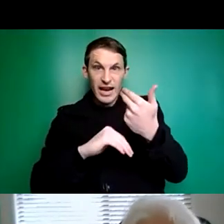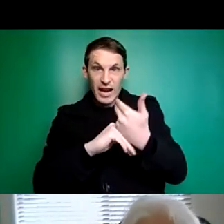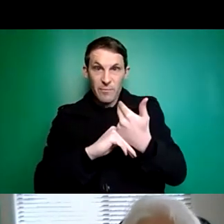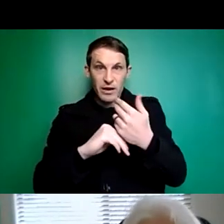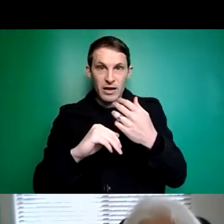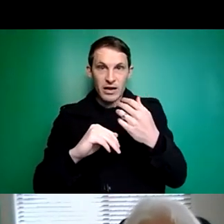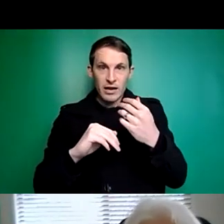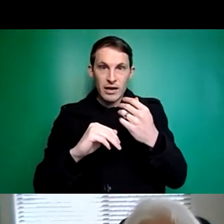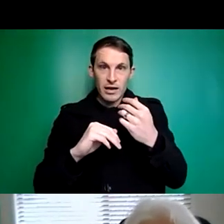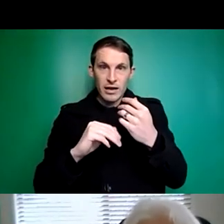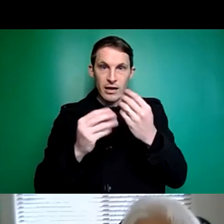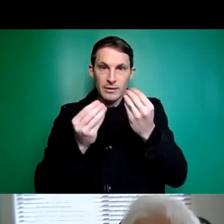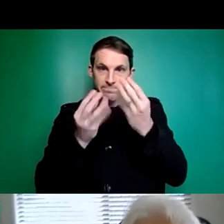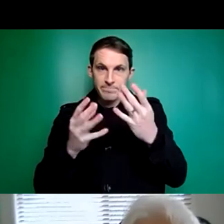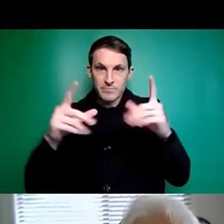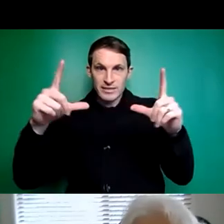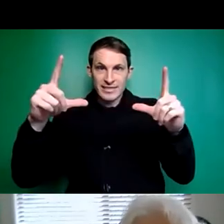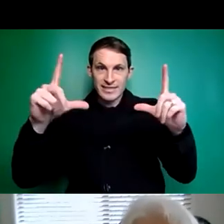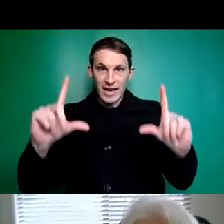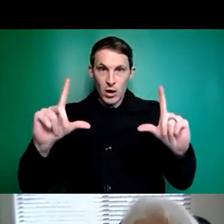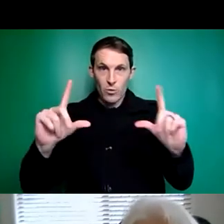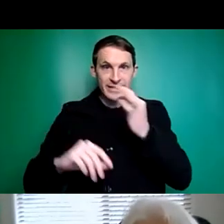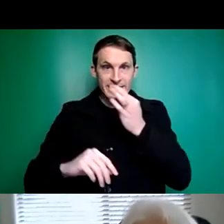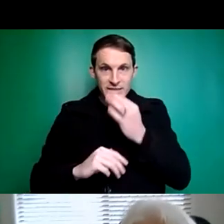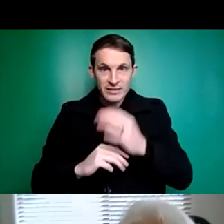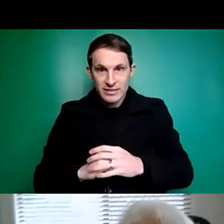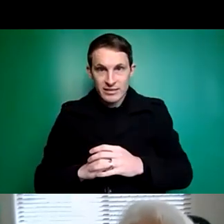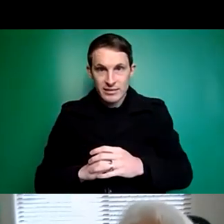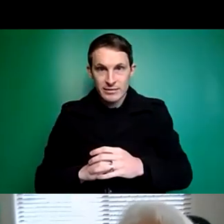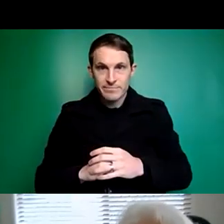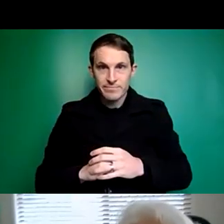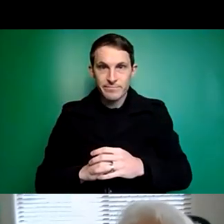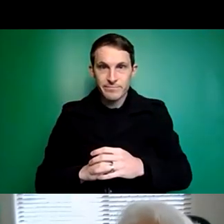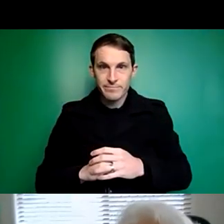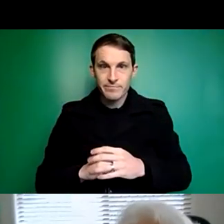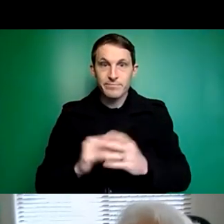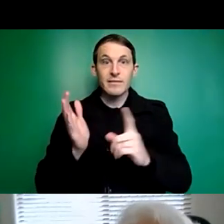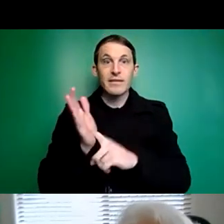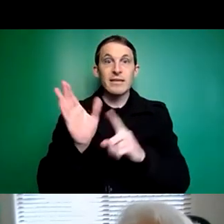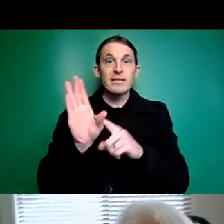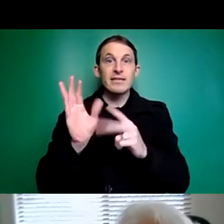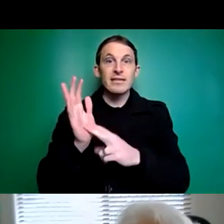down a bit or bring it down a little bit. That's much better. Lovely. Okay. Right.